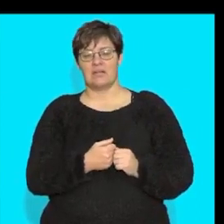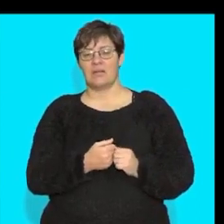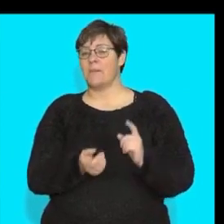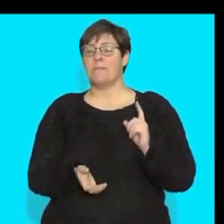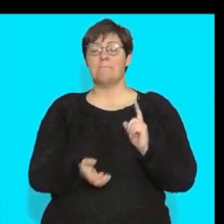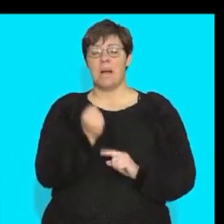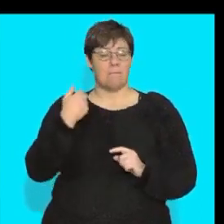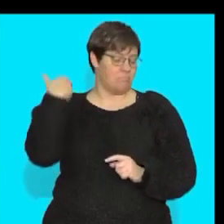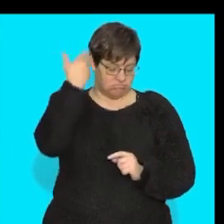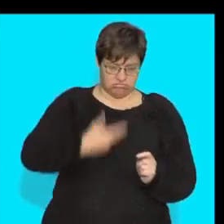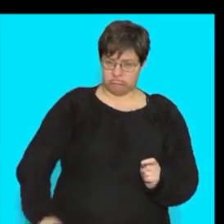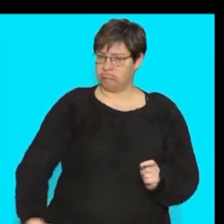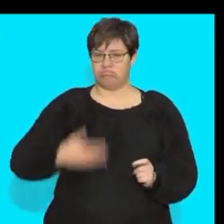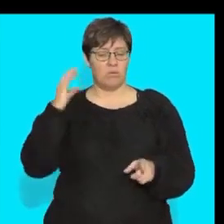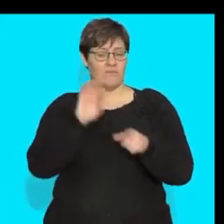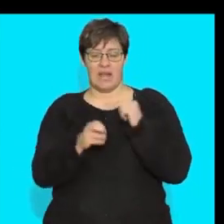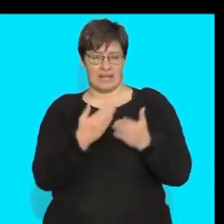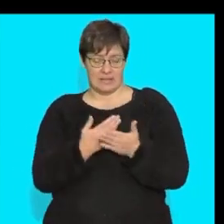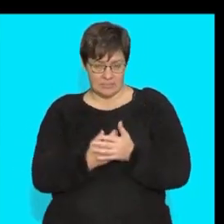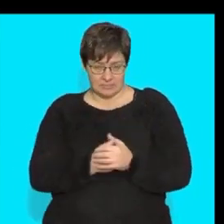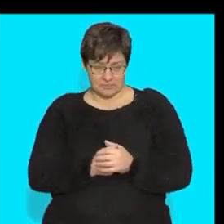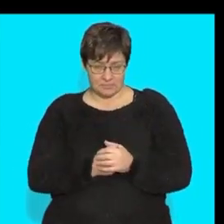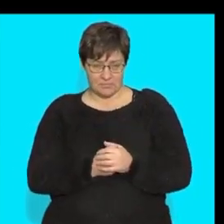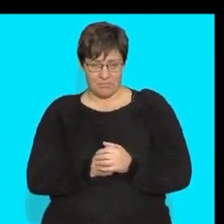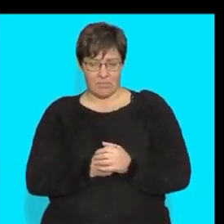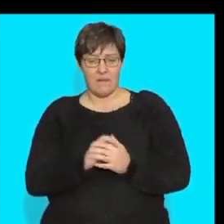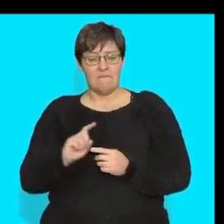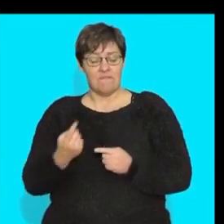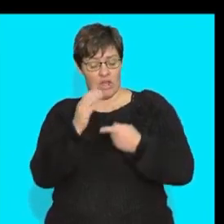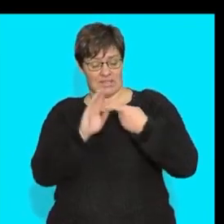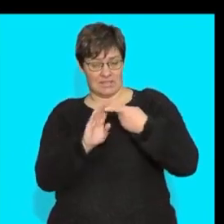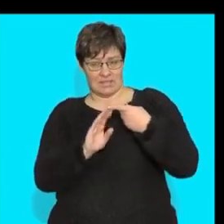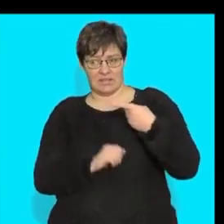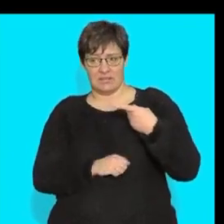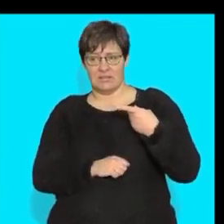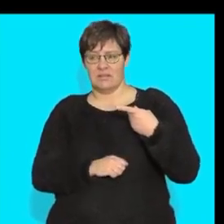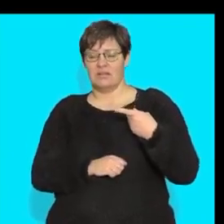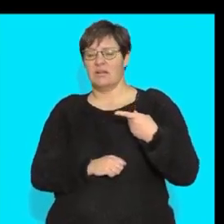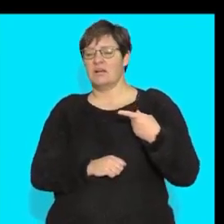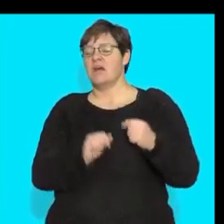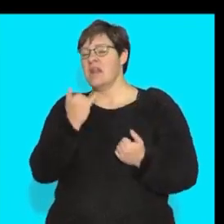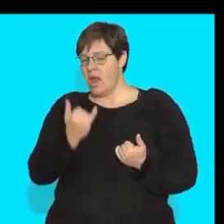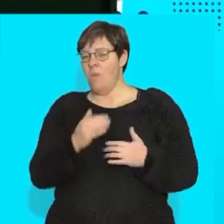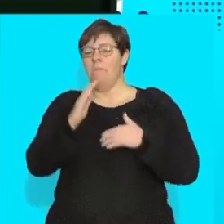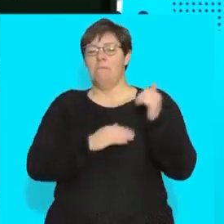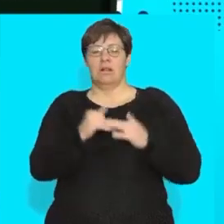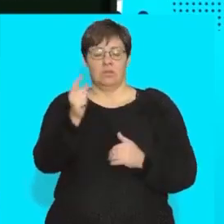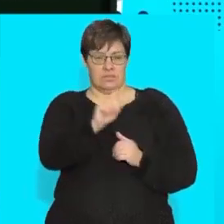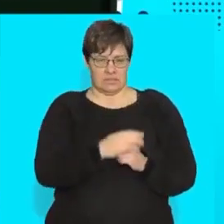found everywhere now the first tissue that we look at right now i want you to build the following